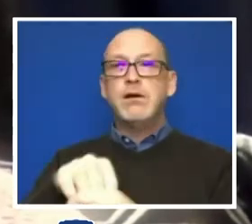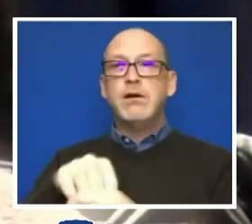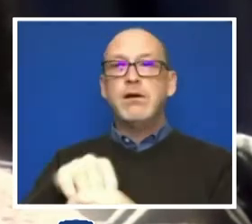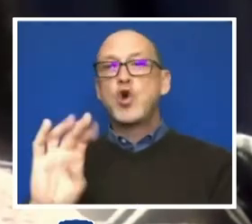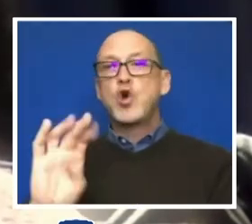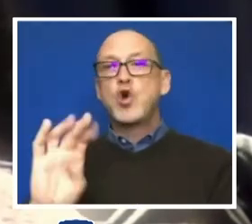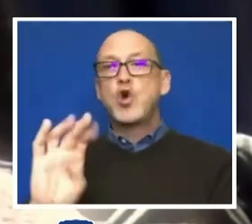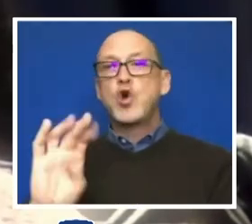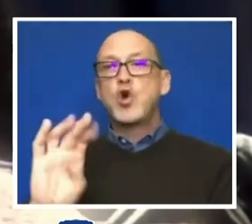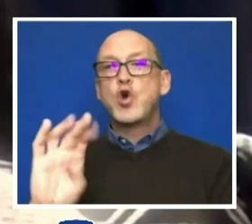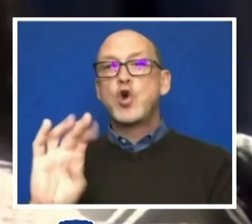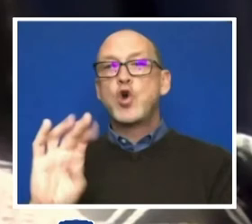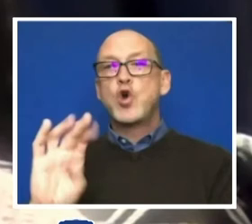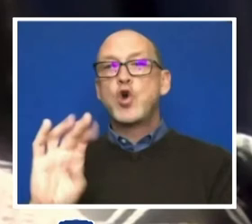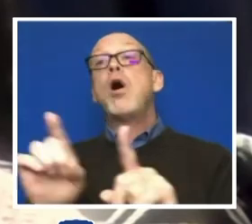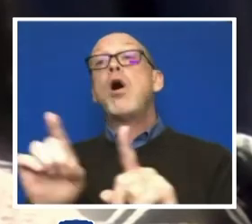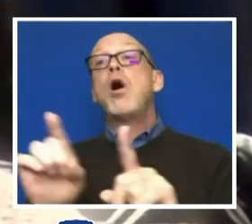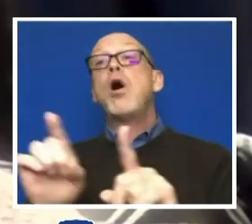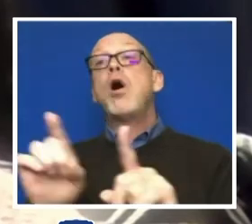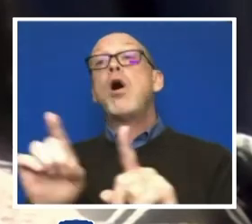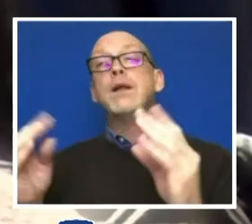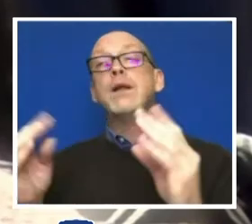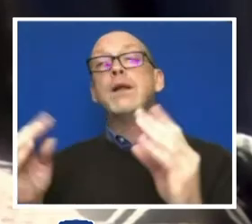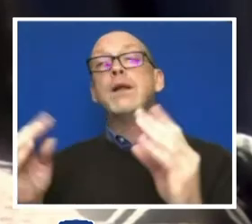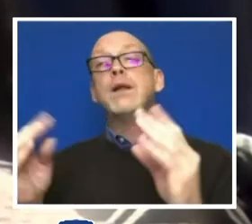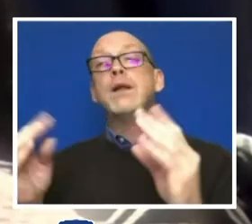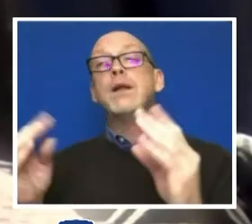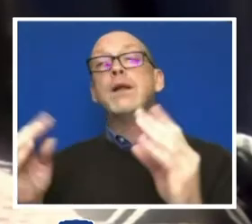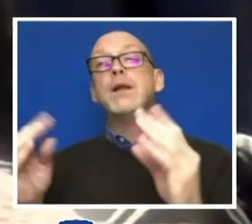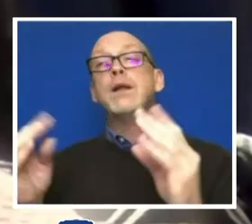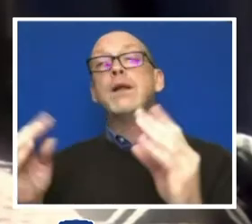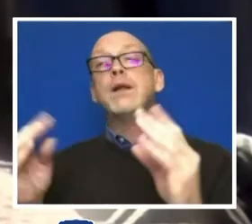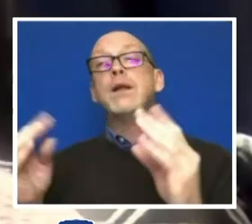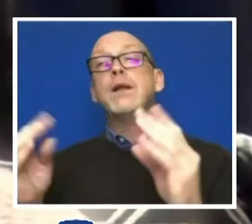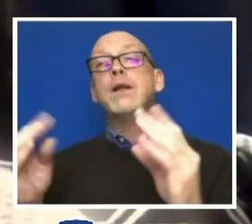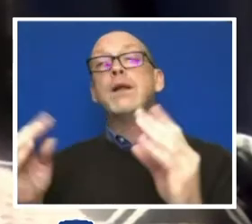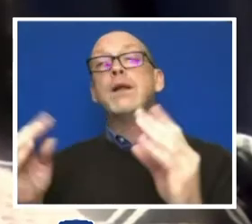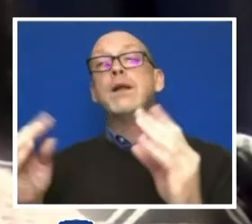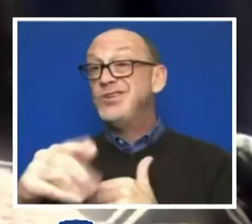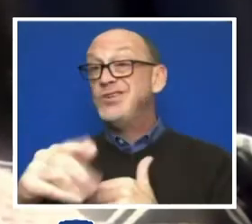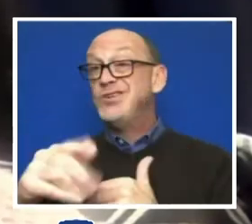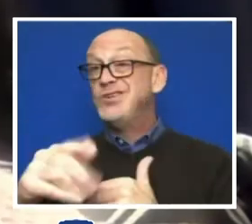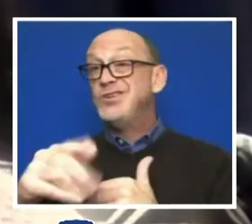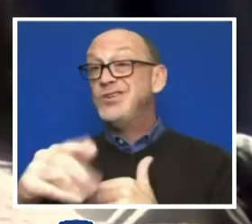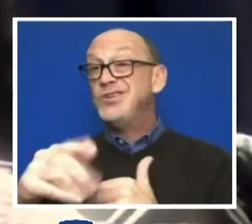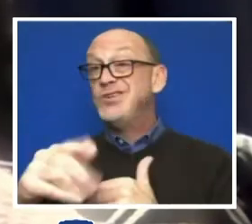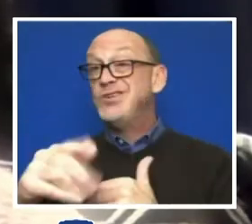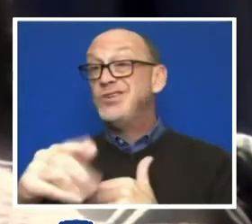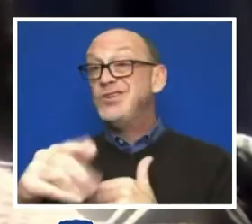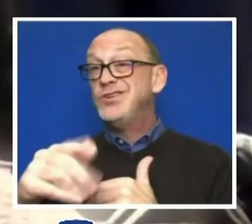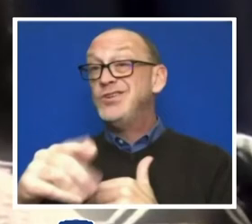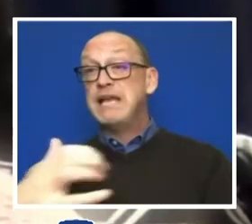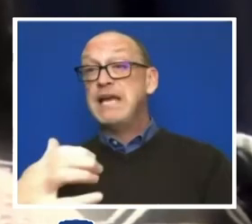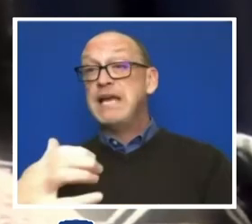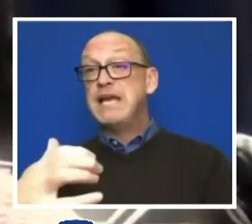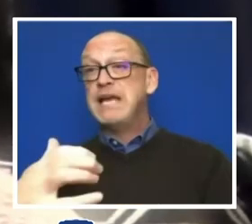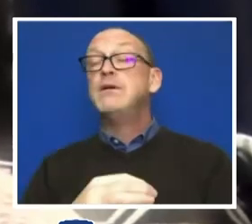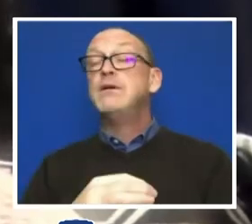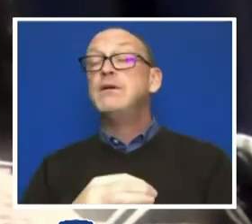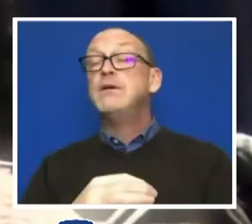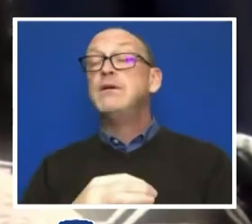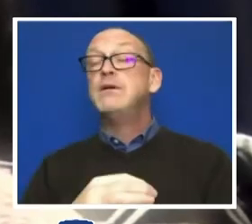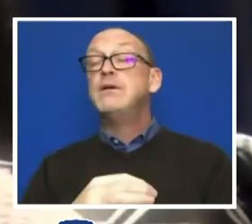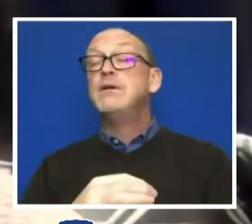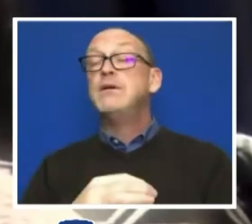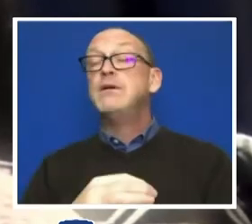We also looked in creating a more equitable conduct procedures for those responding to complaints as well as those filing them, how